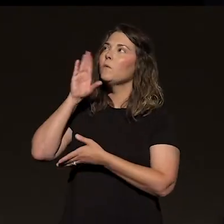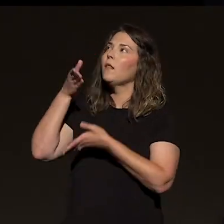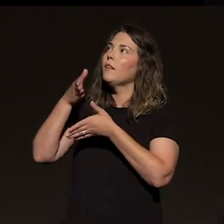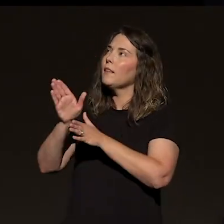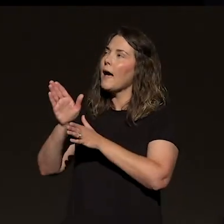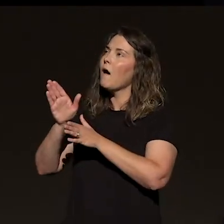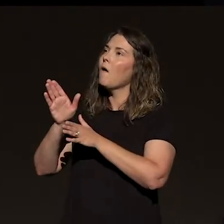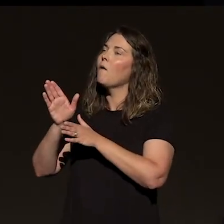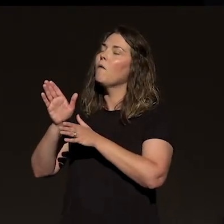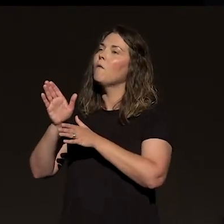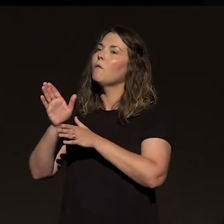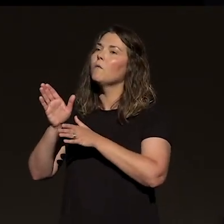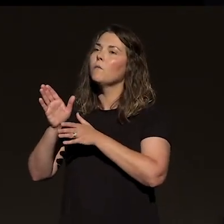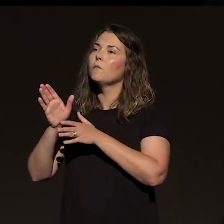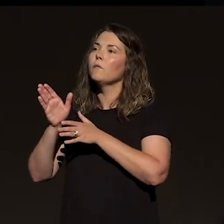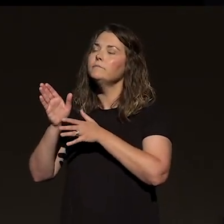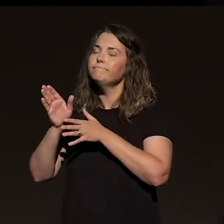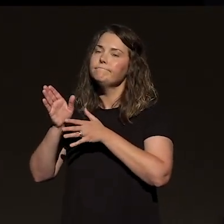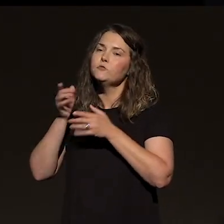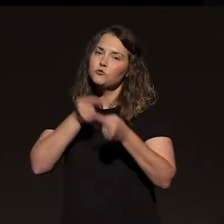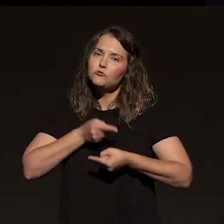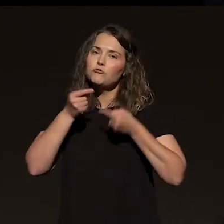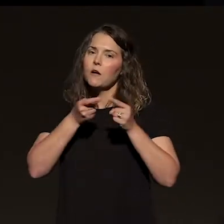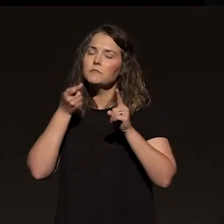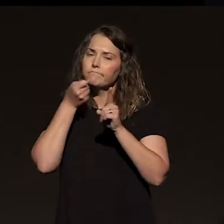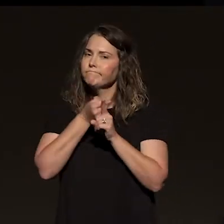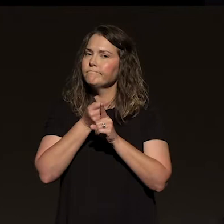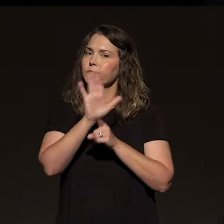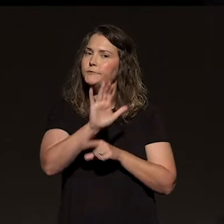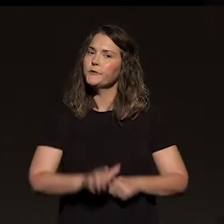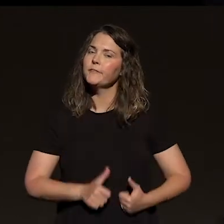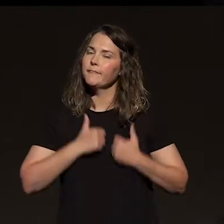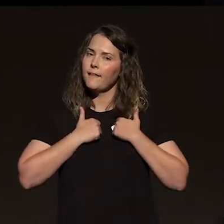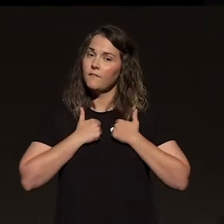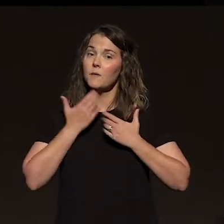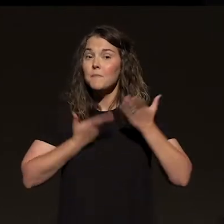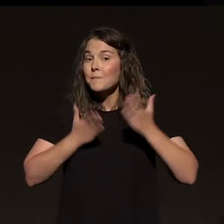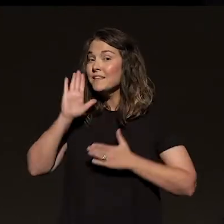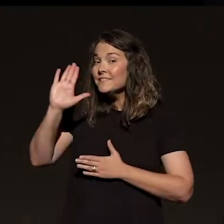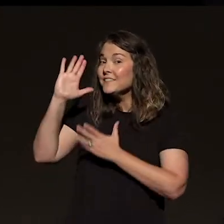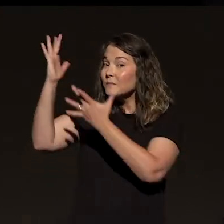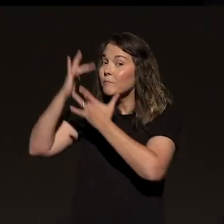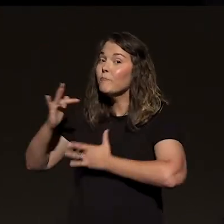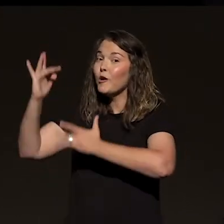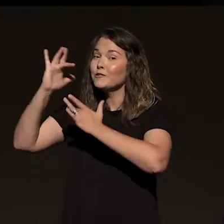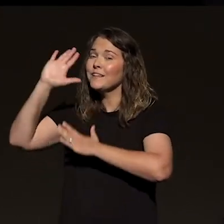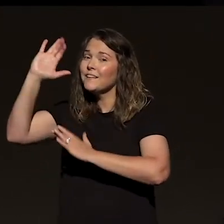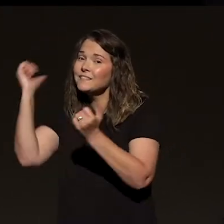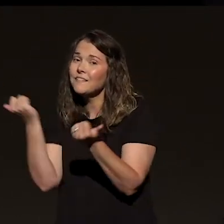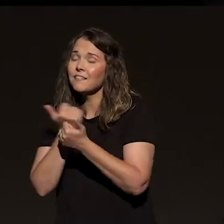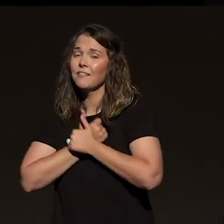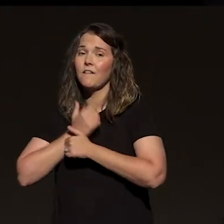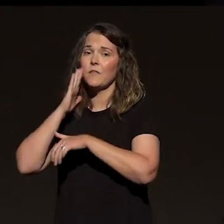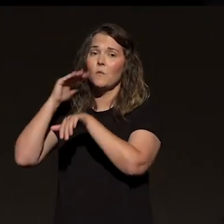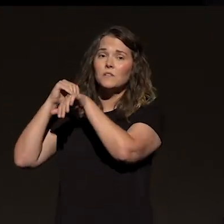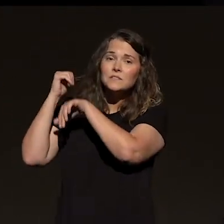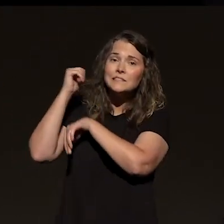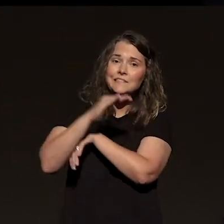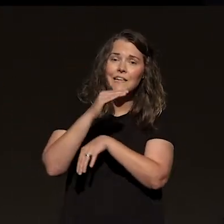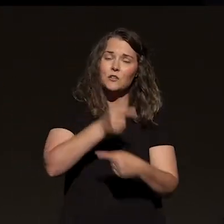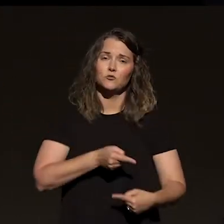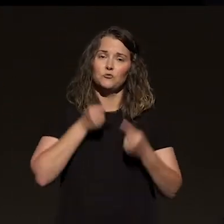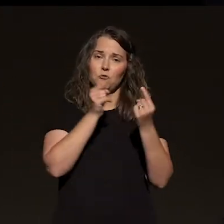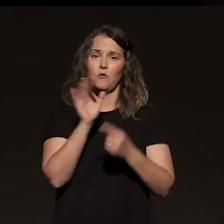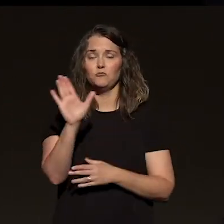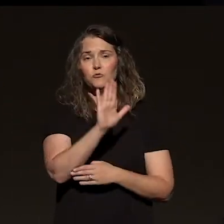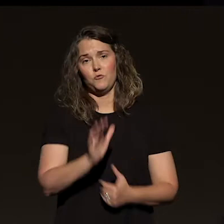personally or to all of us. Maybe it's even his mercy and love that sometimes will send a storm to